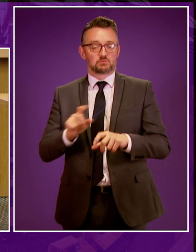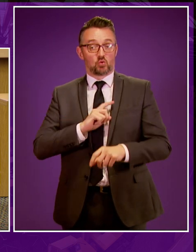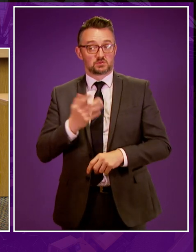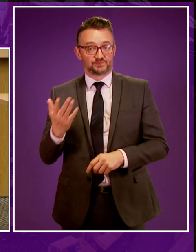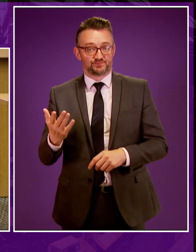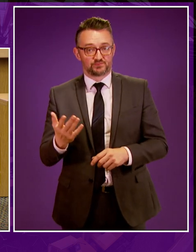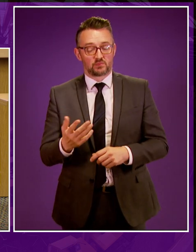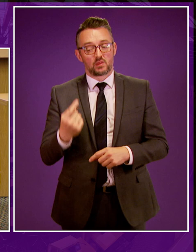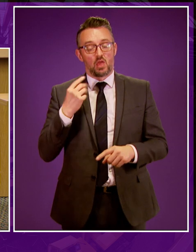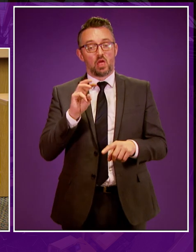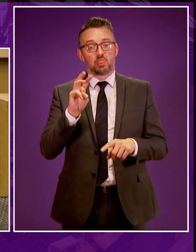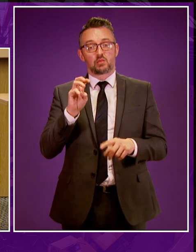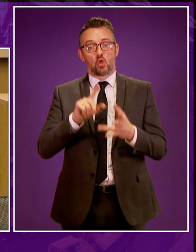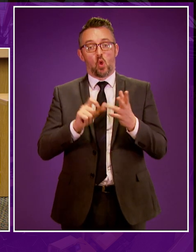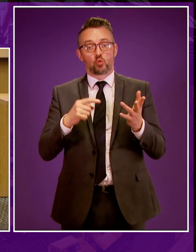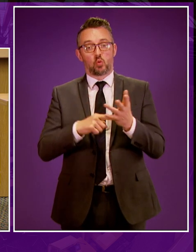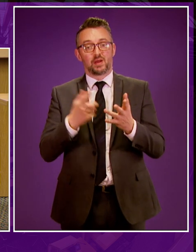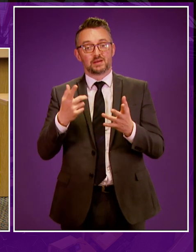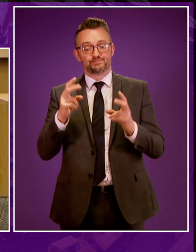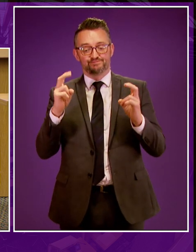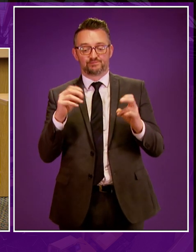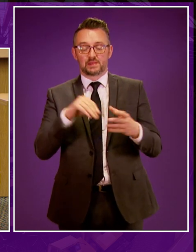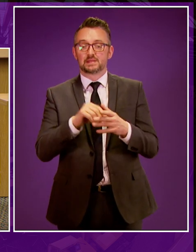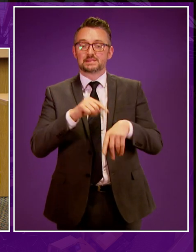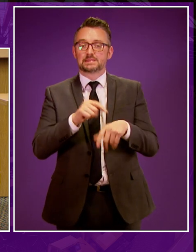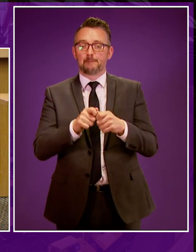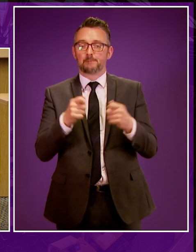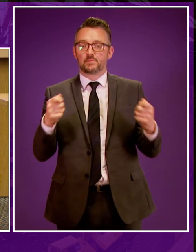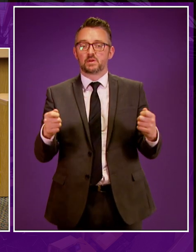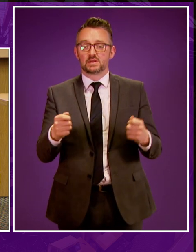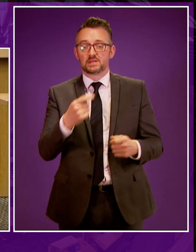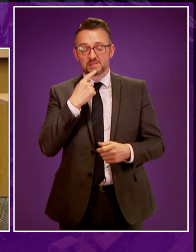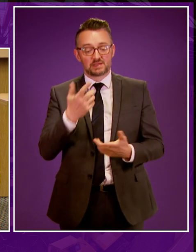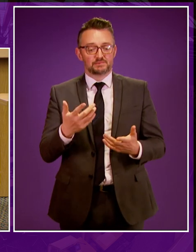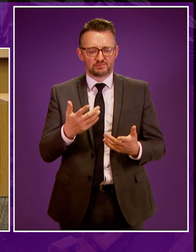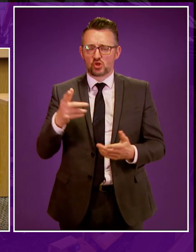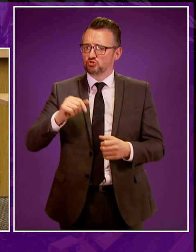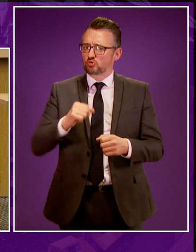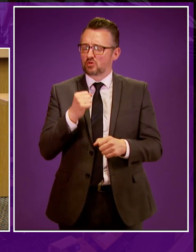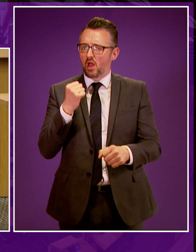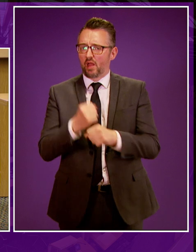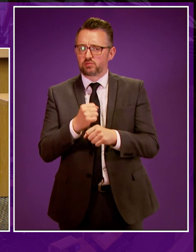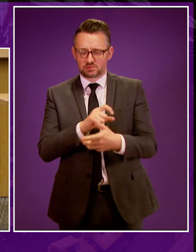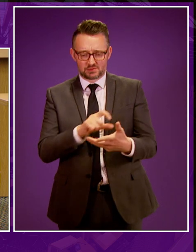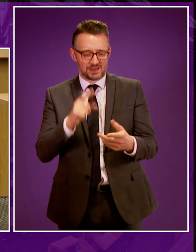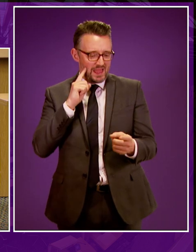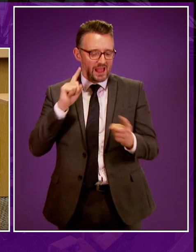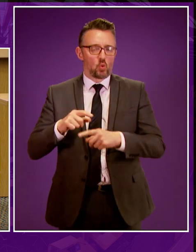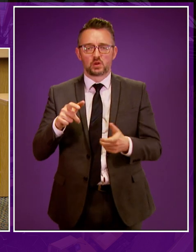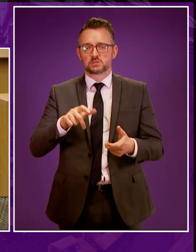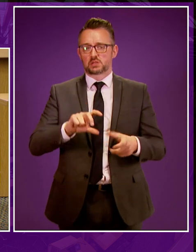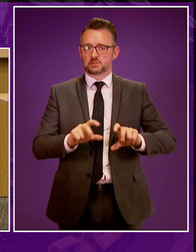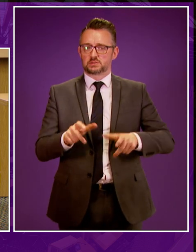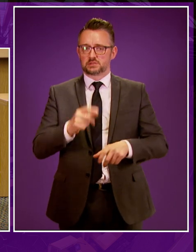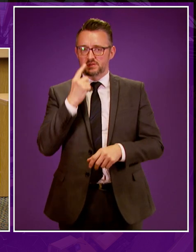On the 13th of October, he was quoted in the Times as saying, it seems increasingly that the Scottish Government is almost ignoring scientific